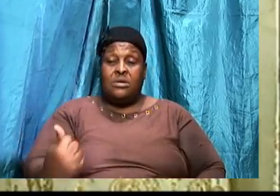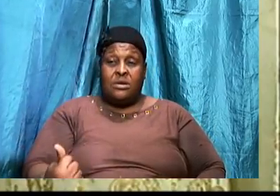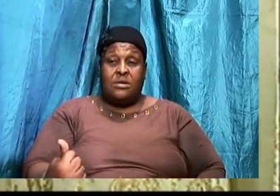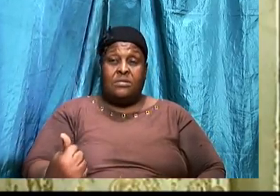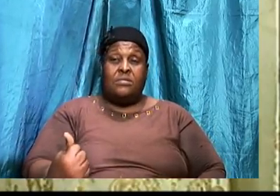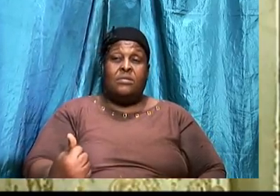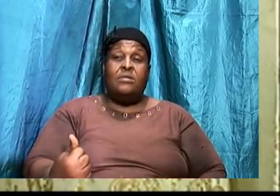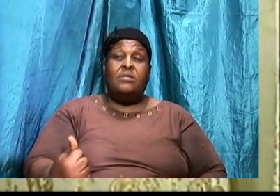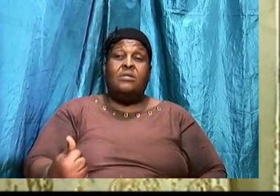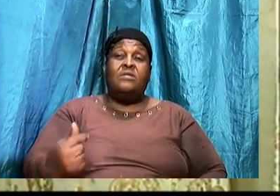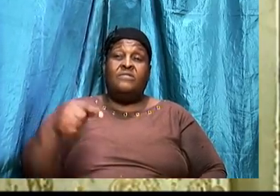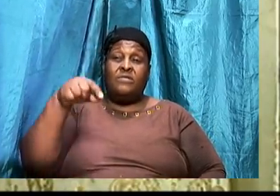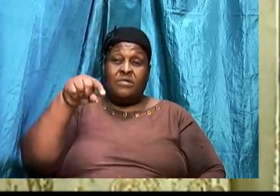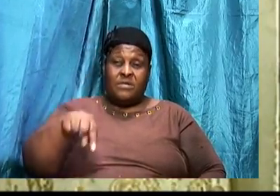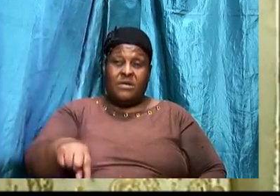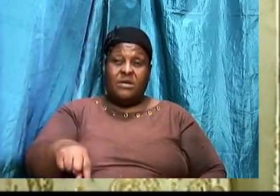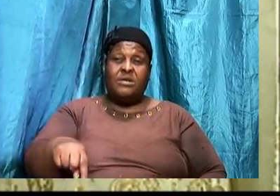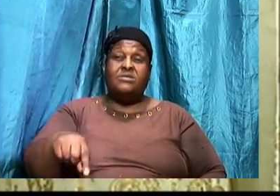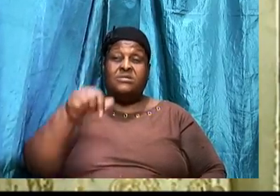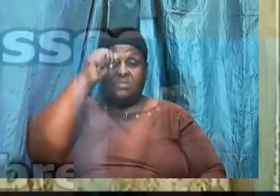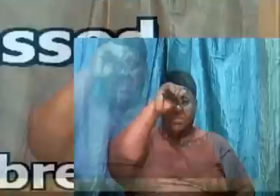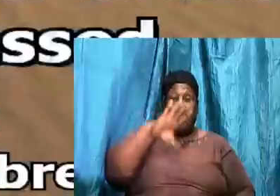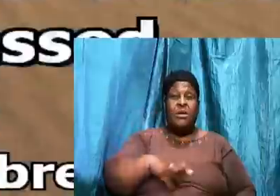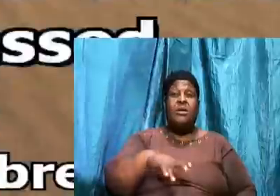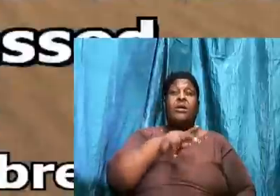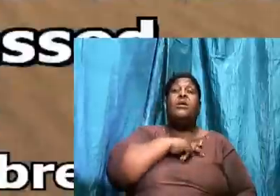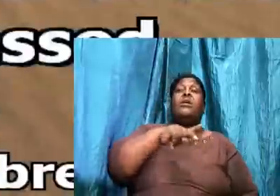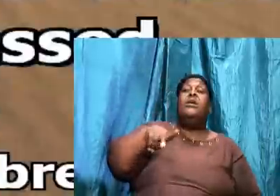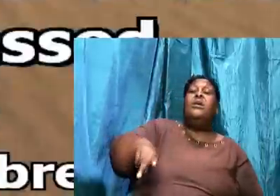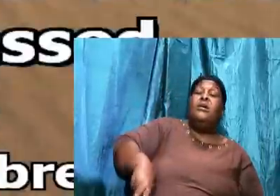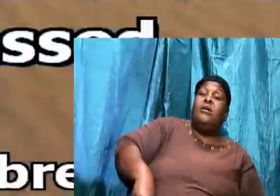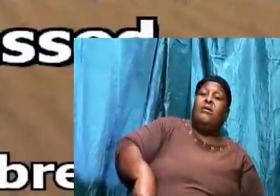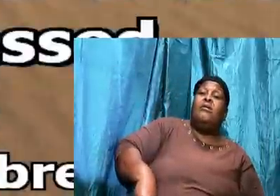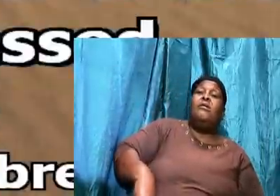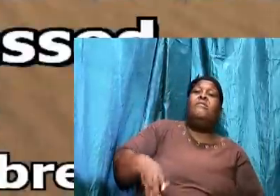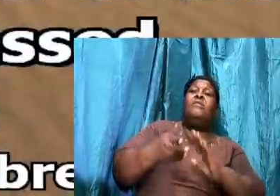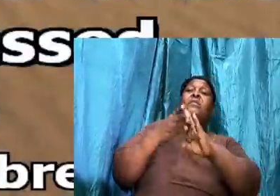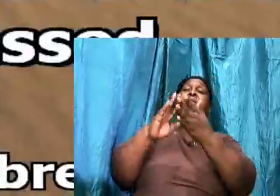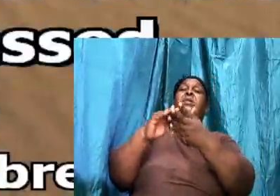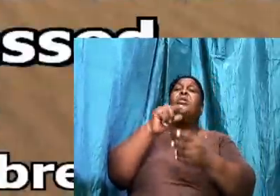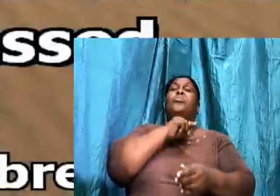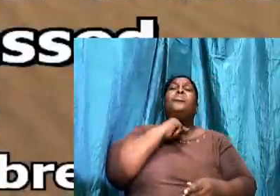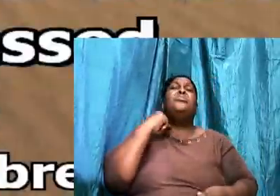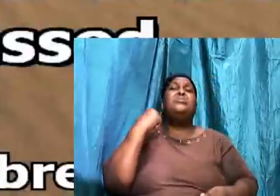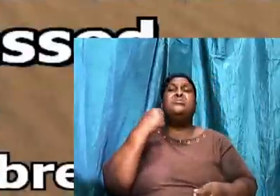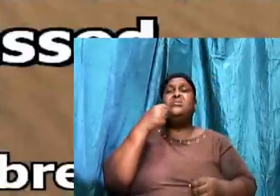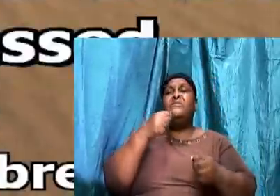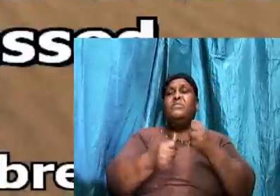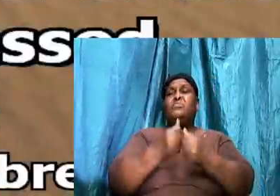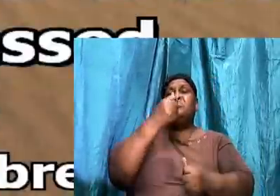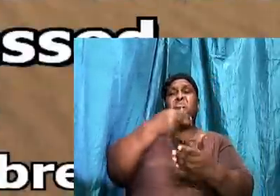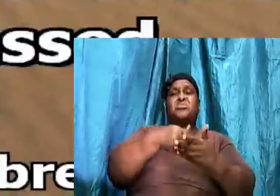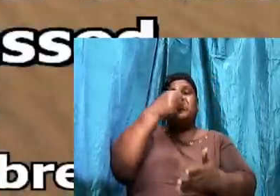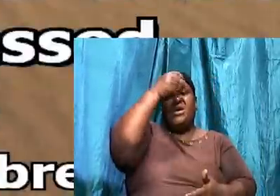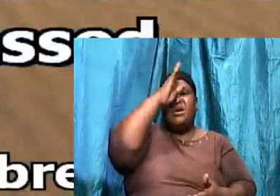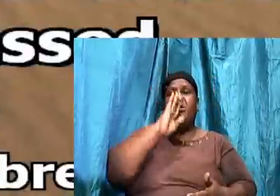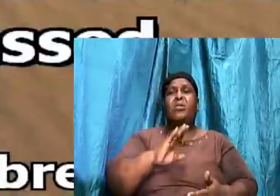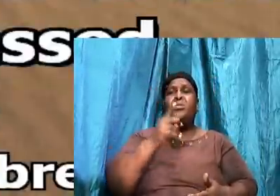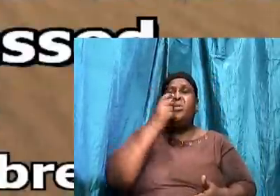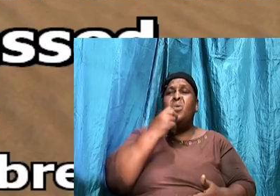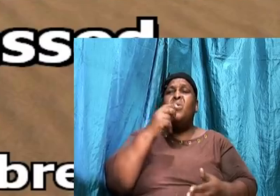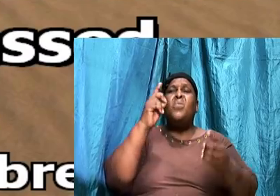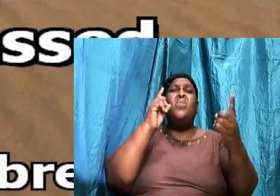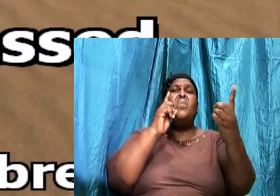For this Melchizedek. King of Salem. Priest of the Mosai God. Who met Abraham.